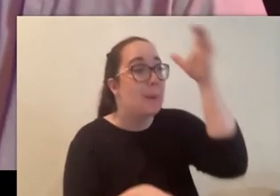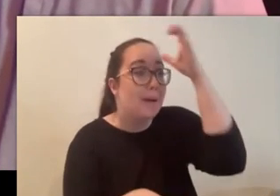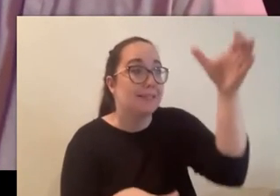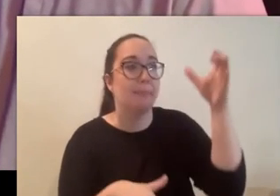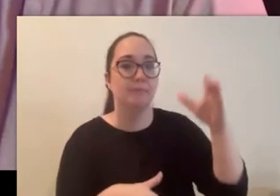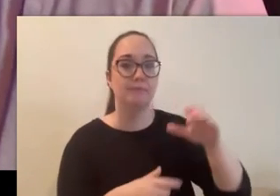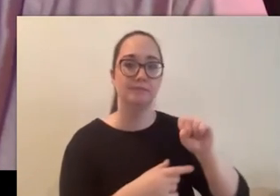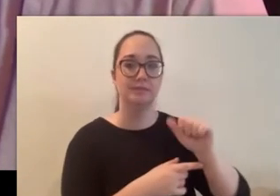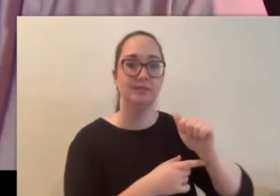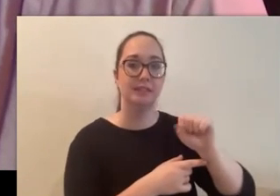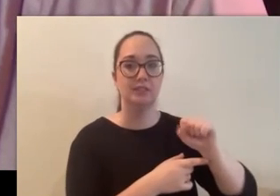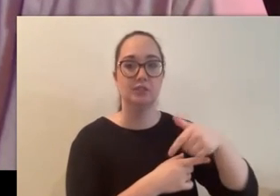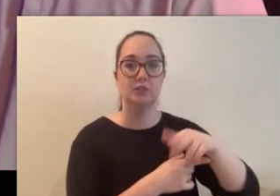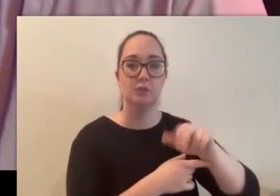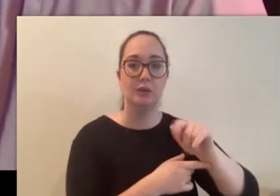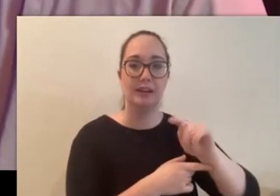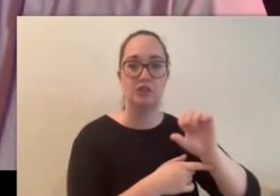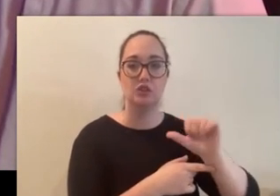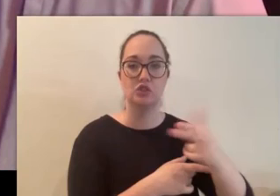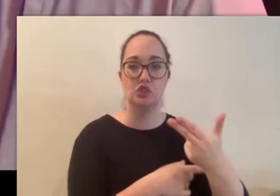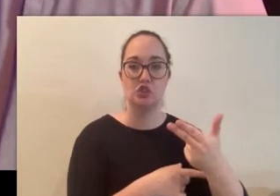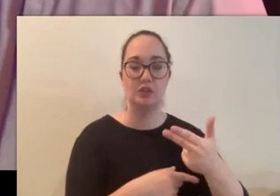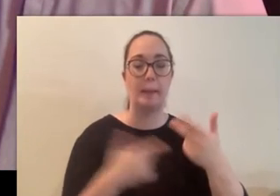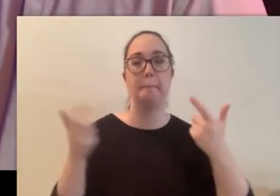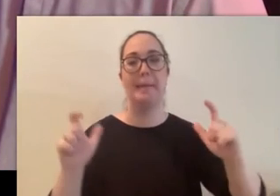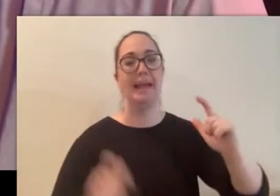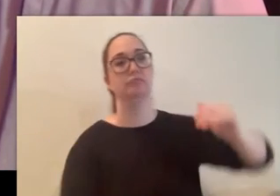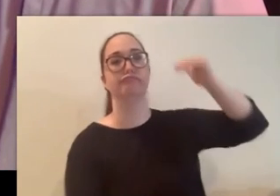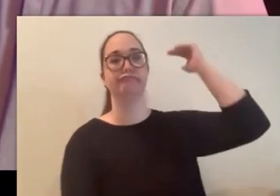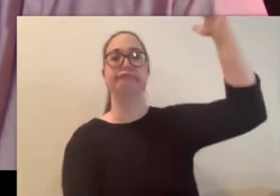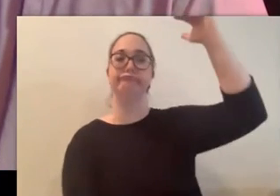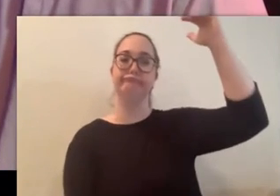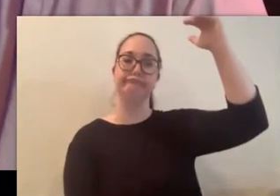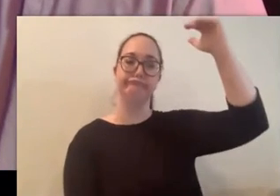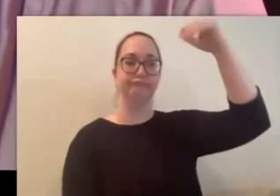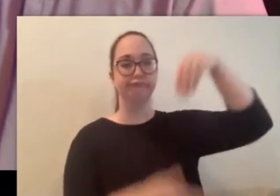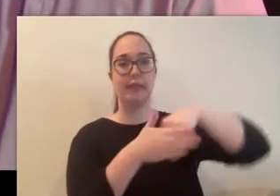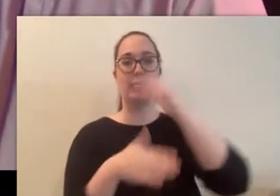like a big creature that is in the woods